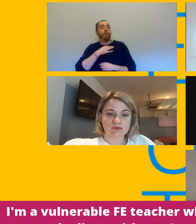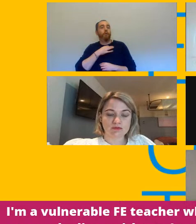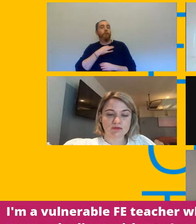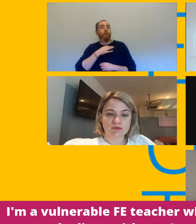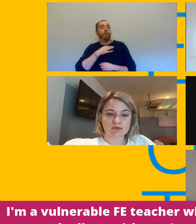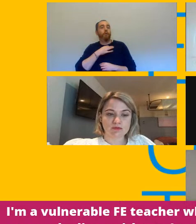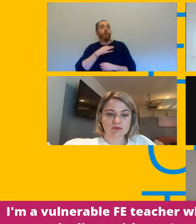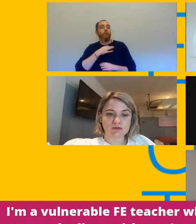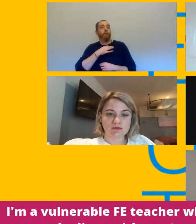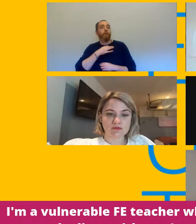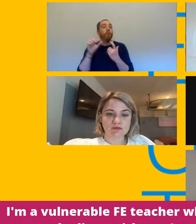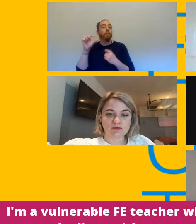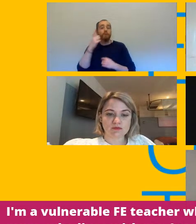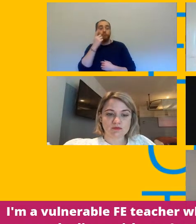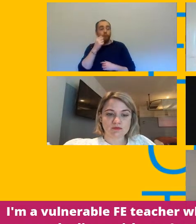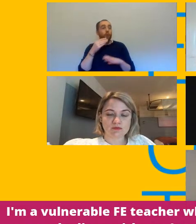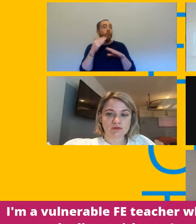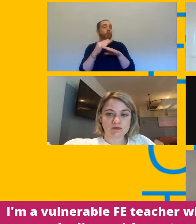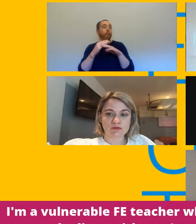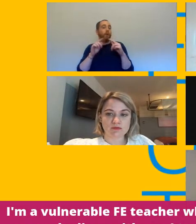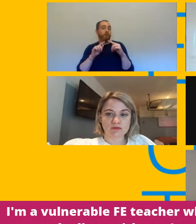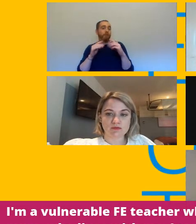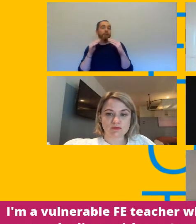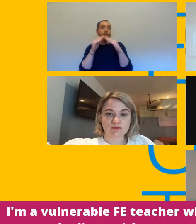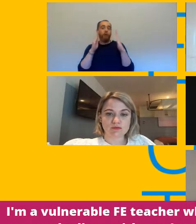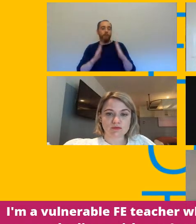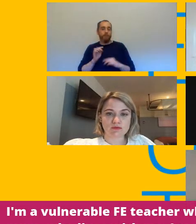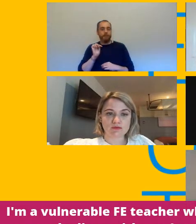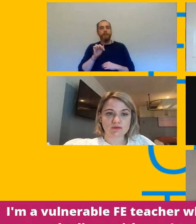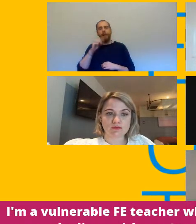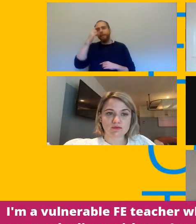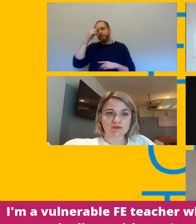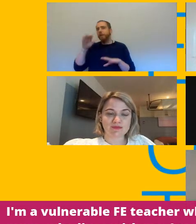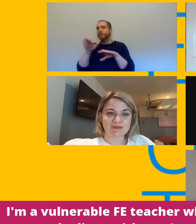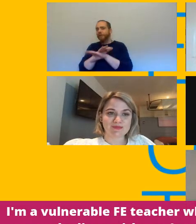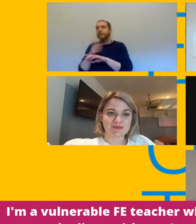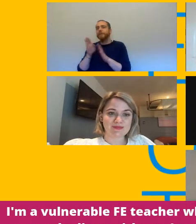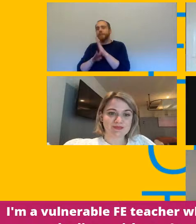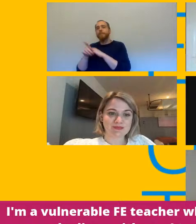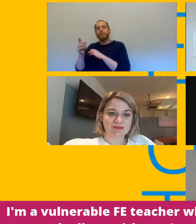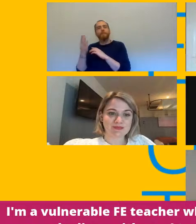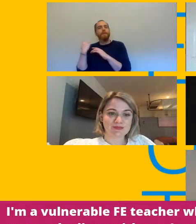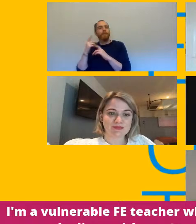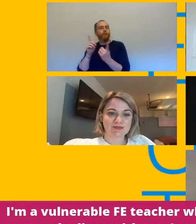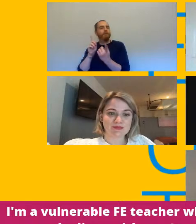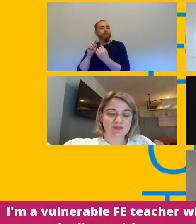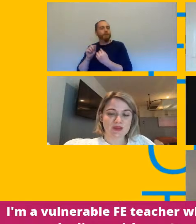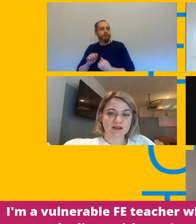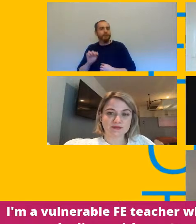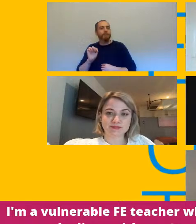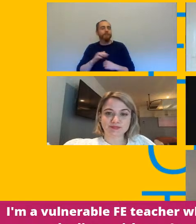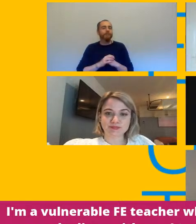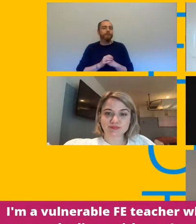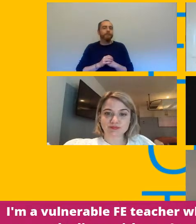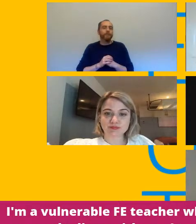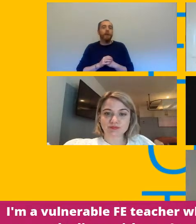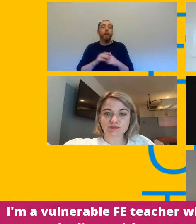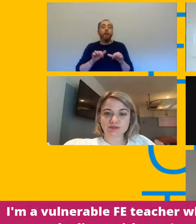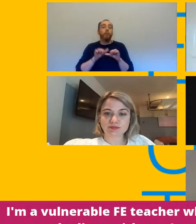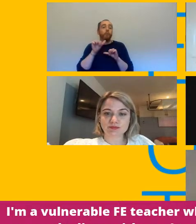pretty sure that that's been covered by what's already been said and so the next question is a really interesting one